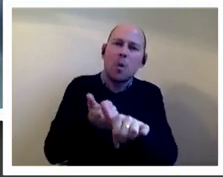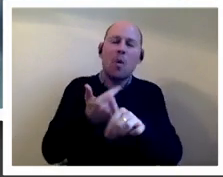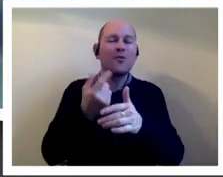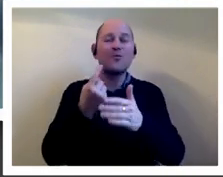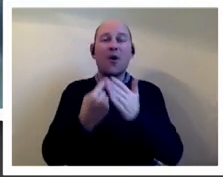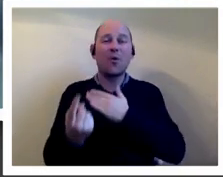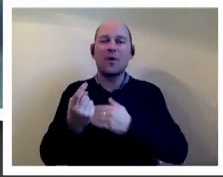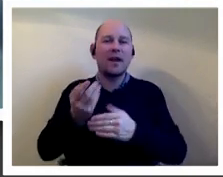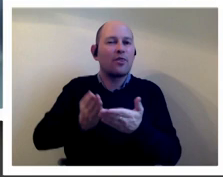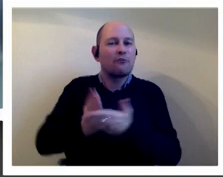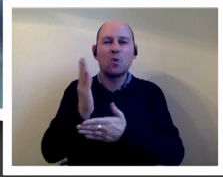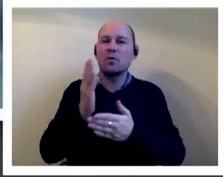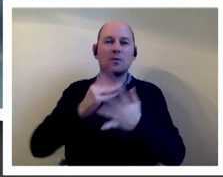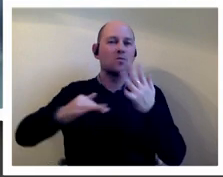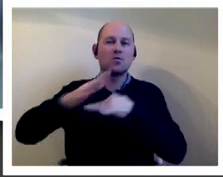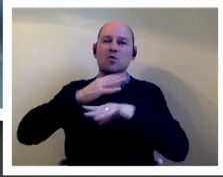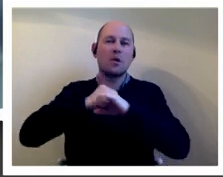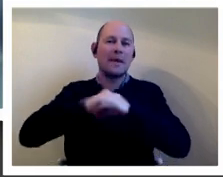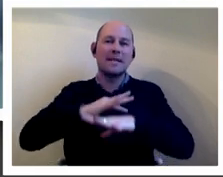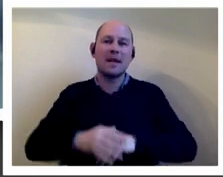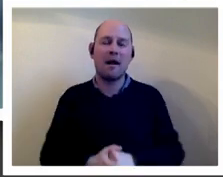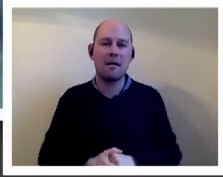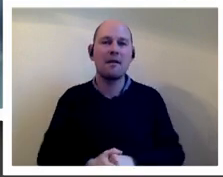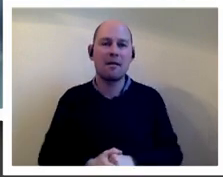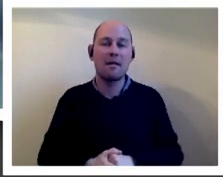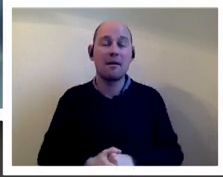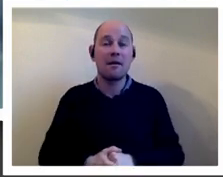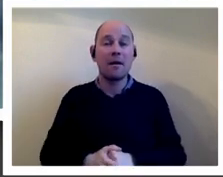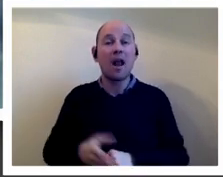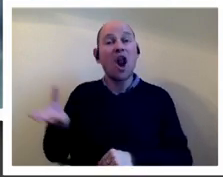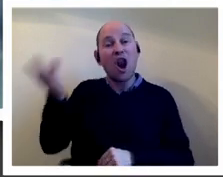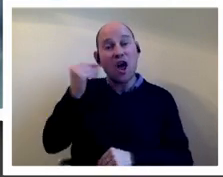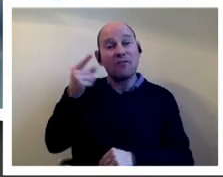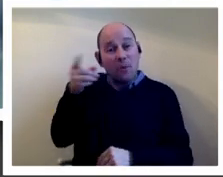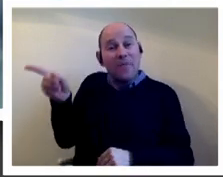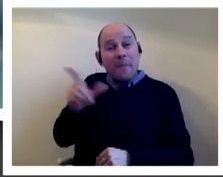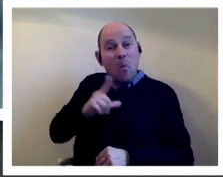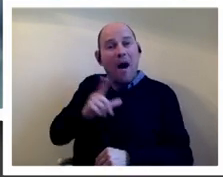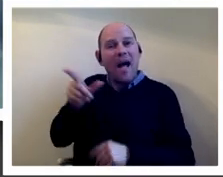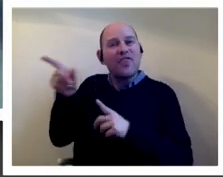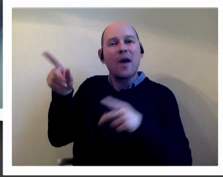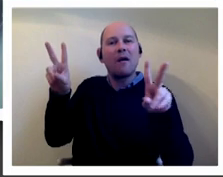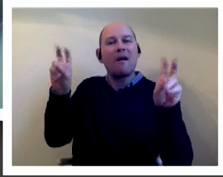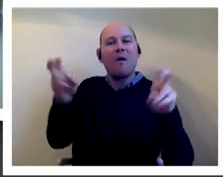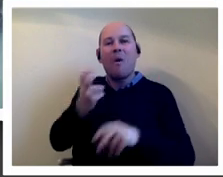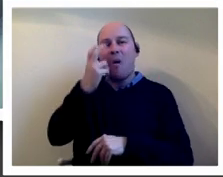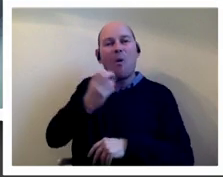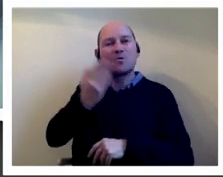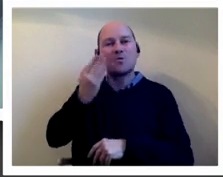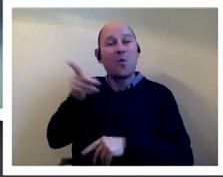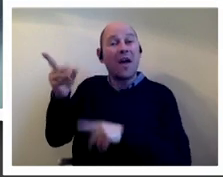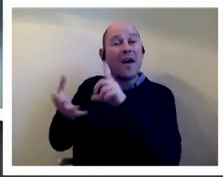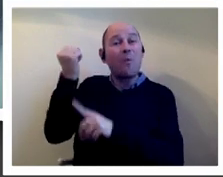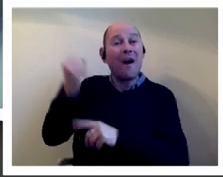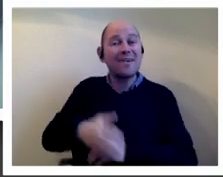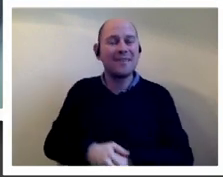campaign i think definitely and i think that's something we can learn from those people because they did it old school and they won yeah i mean and